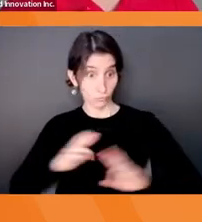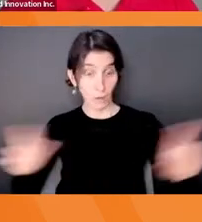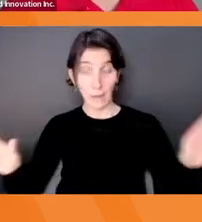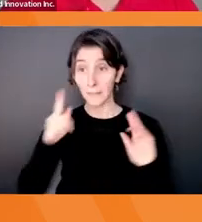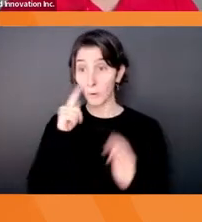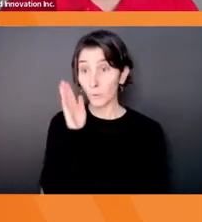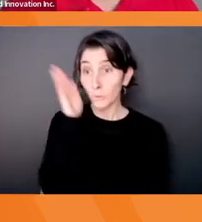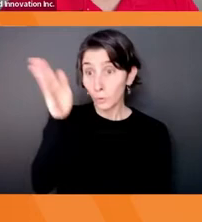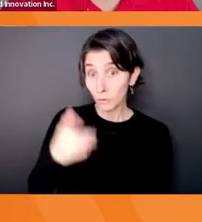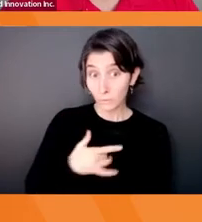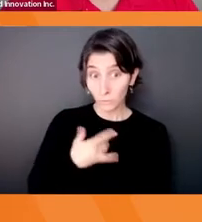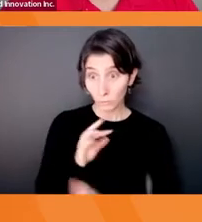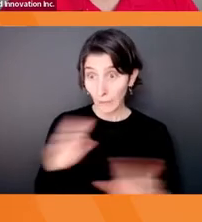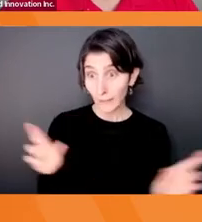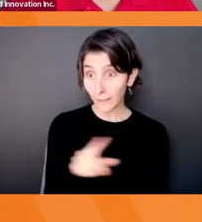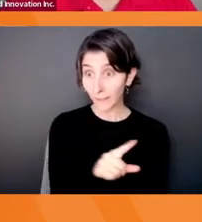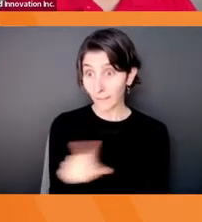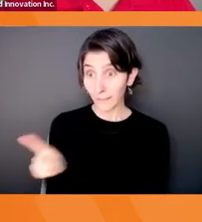the future?